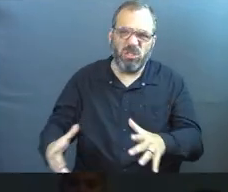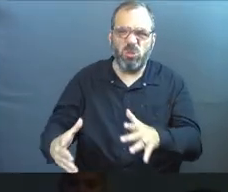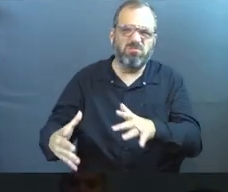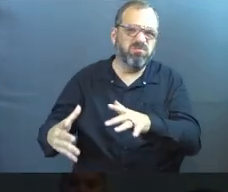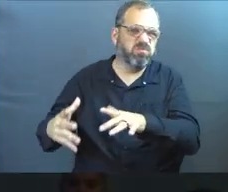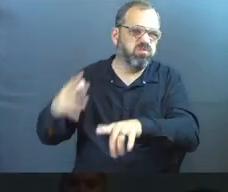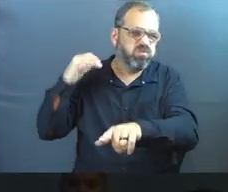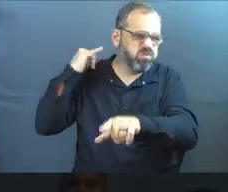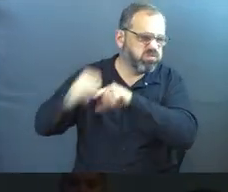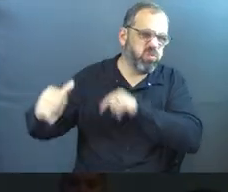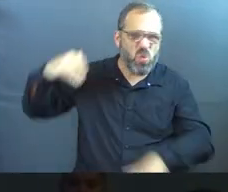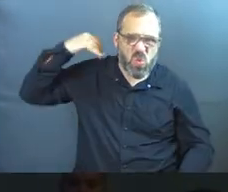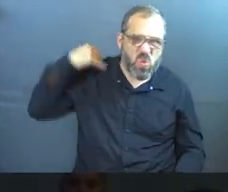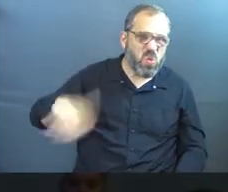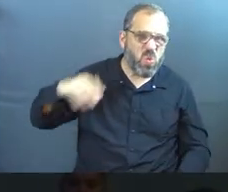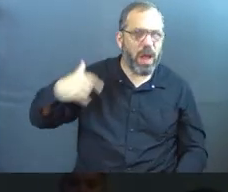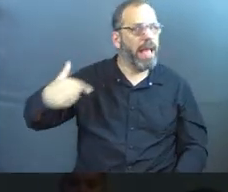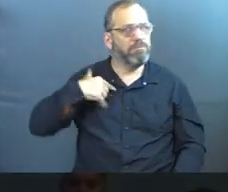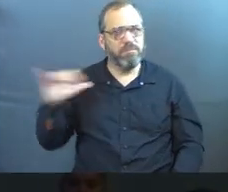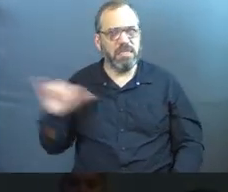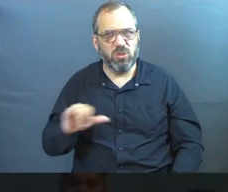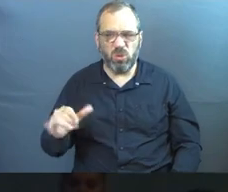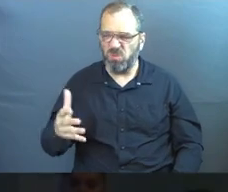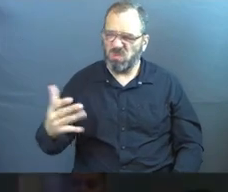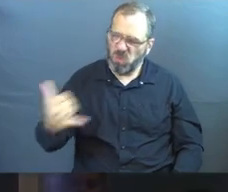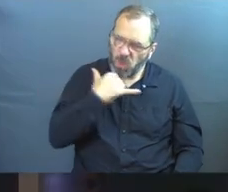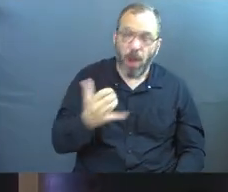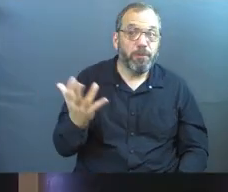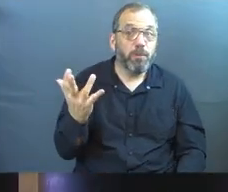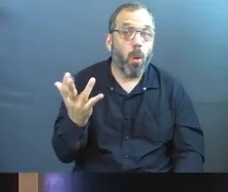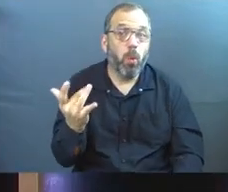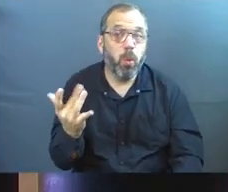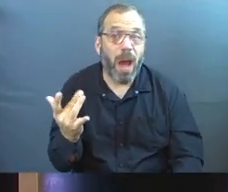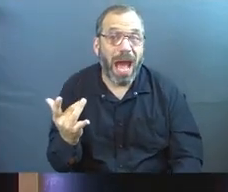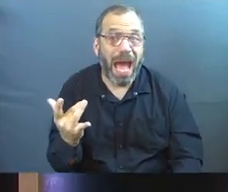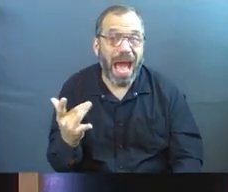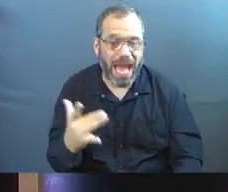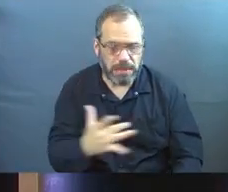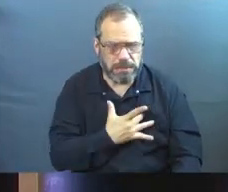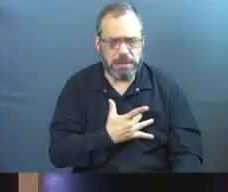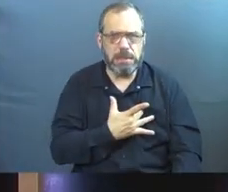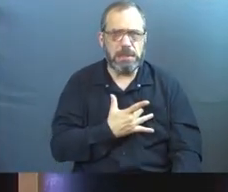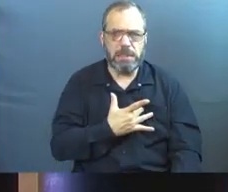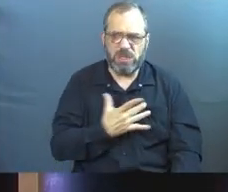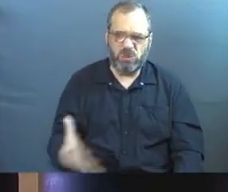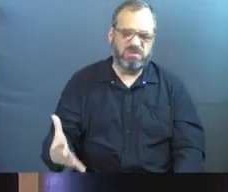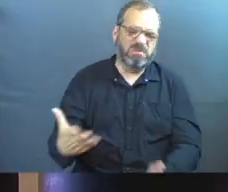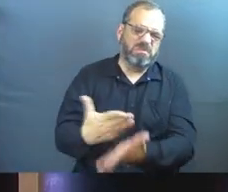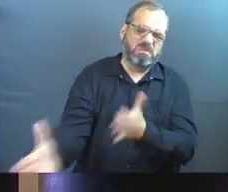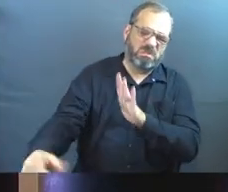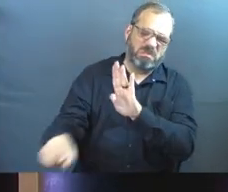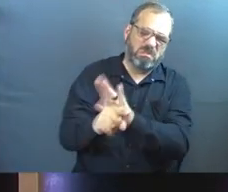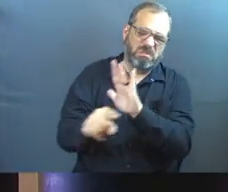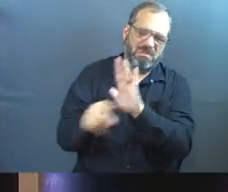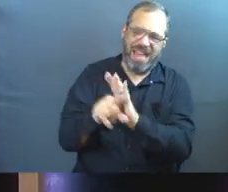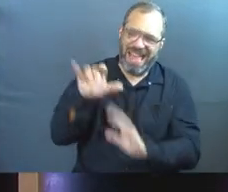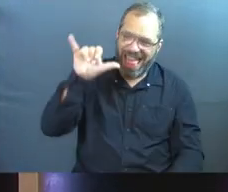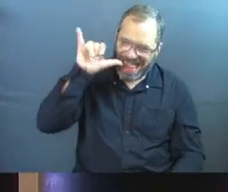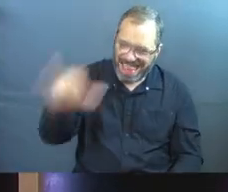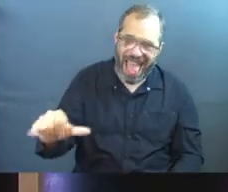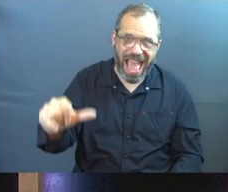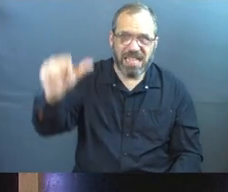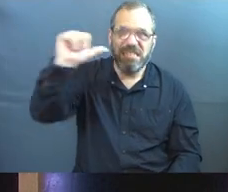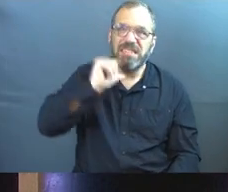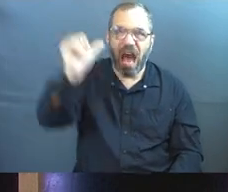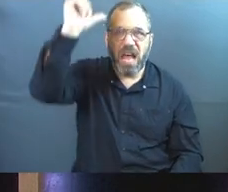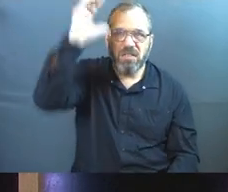at that. And so have I. And the reason down deep you have railed at that is because that is not the